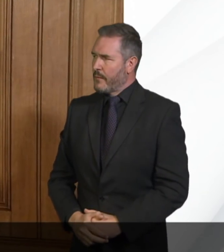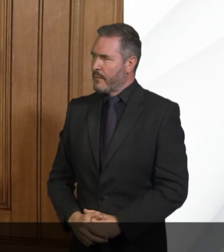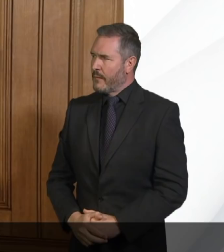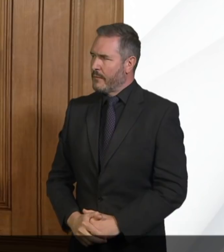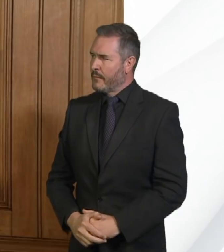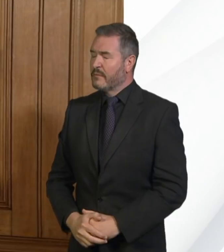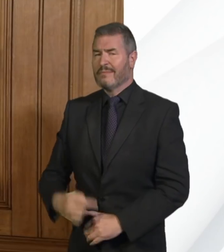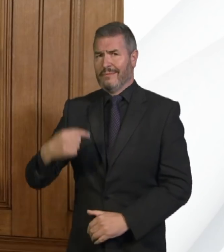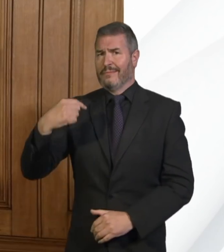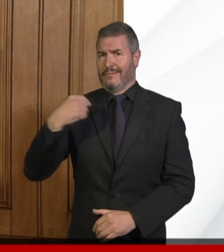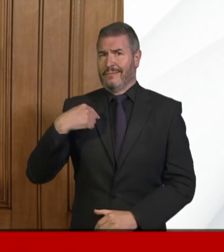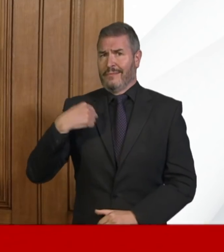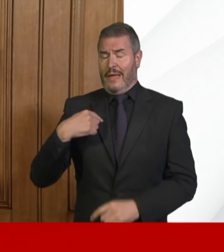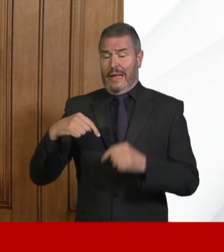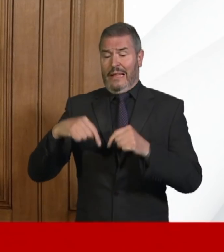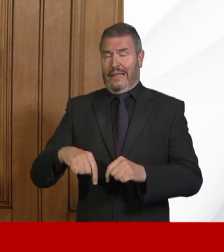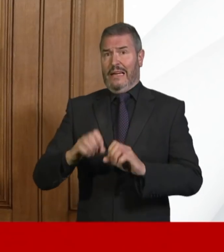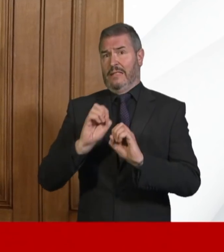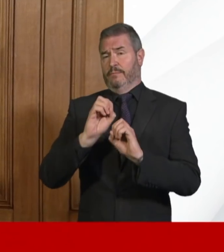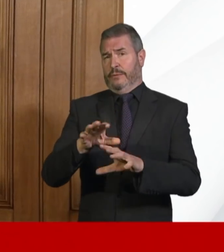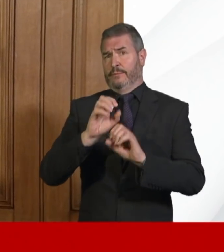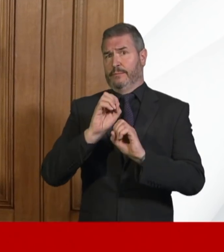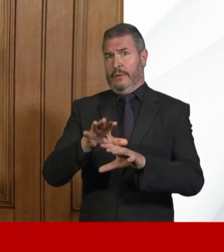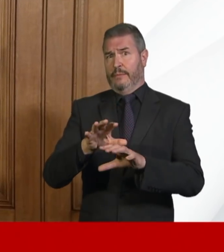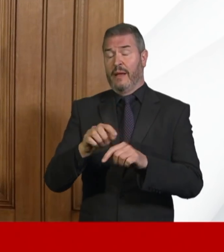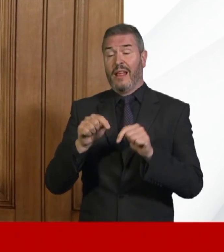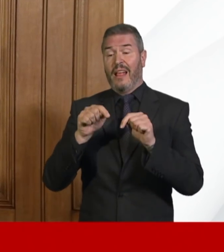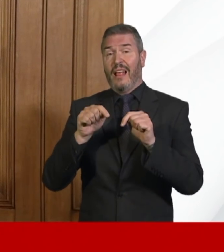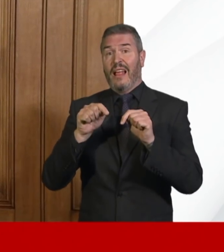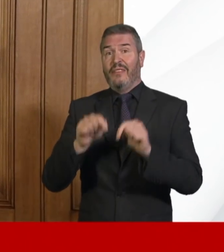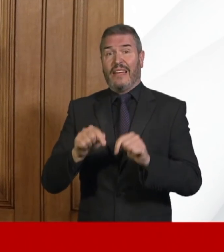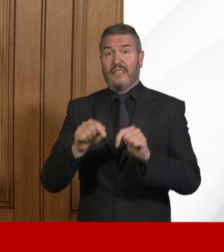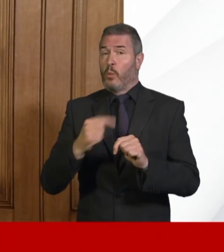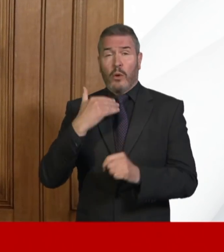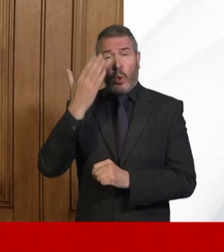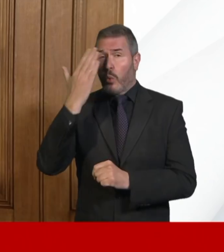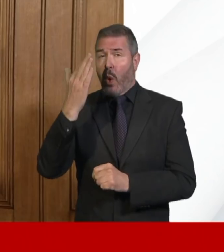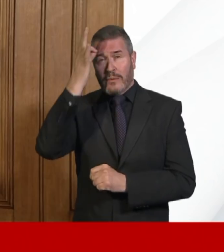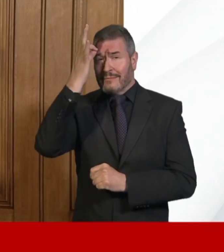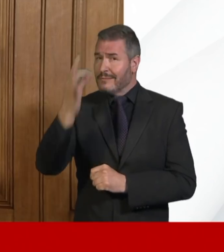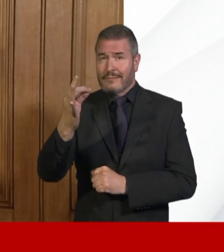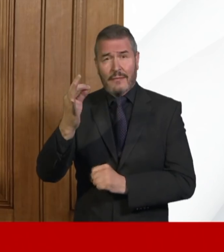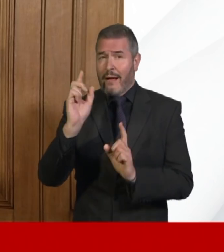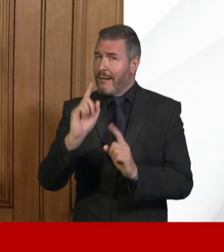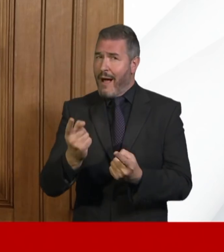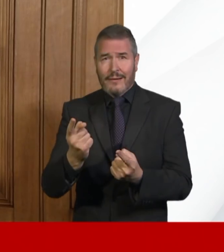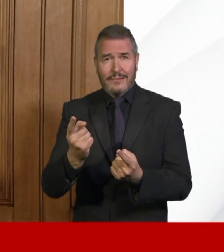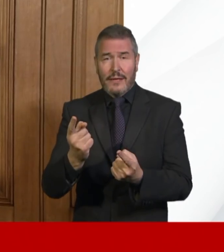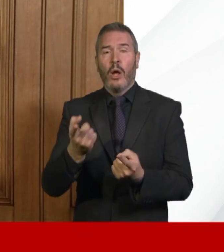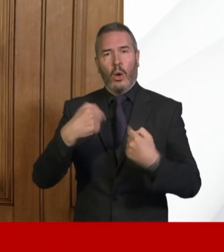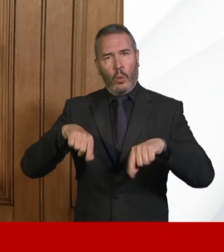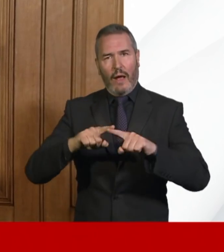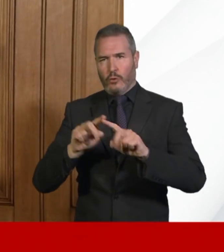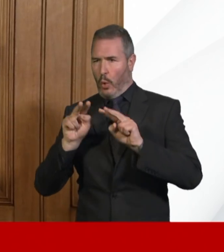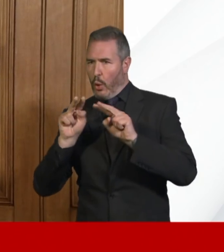previously on a number of these interviews, this is a bit of a moving feast, which is dependent on the actions that we